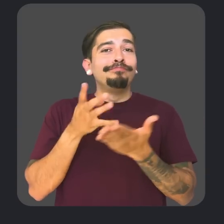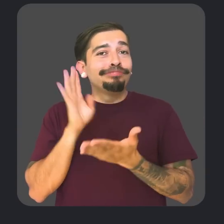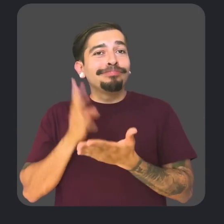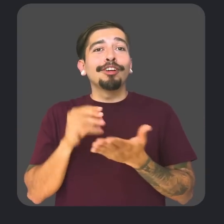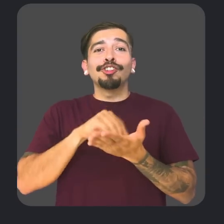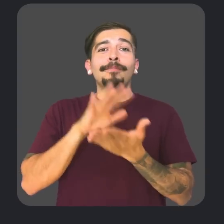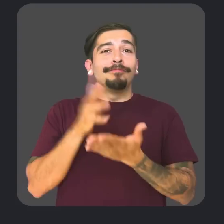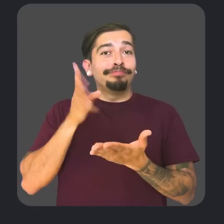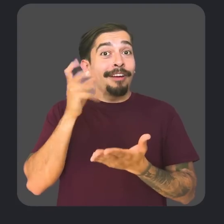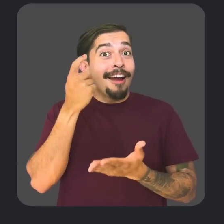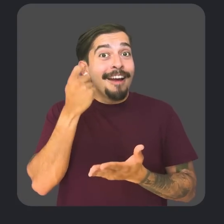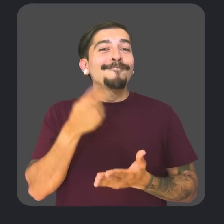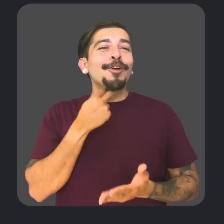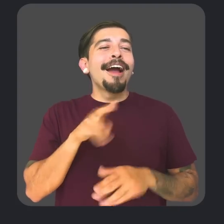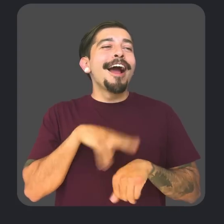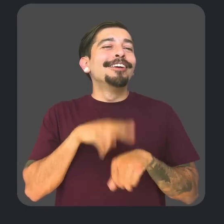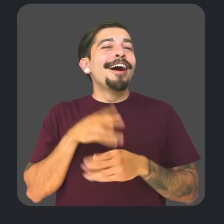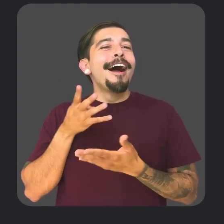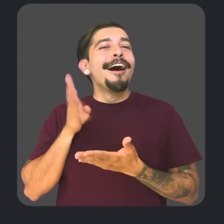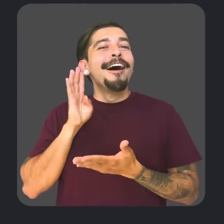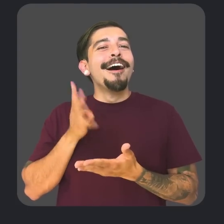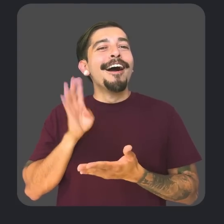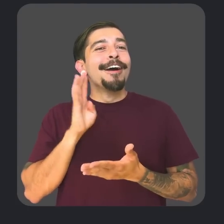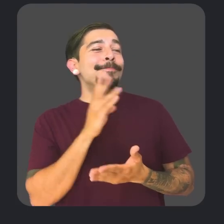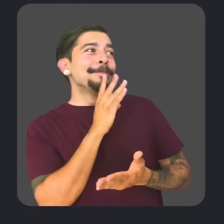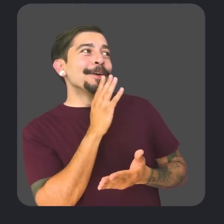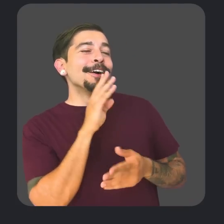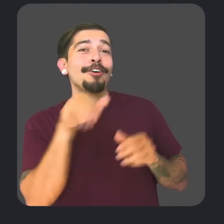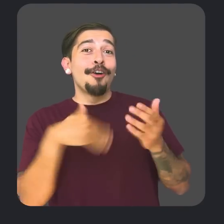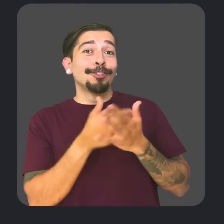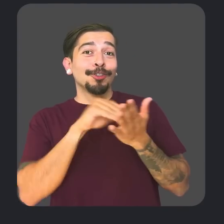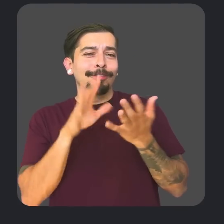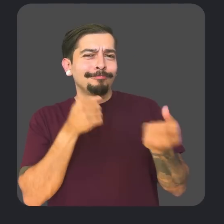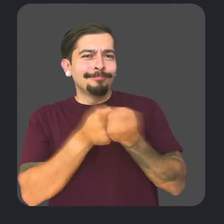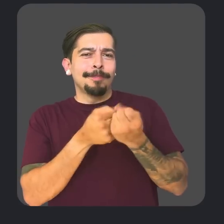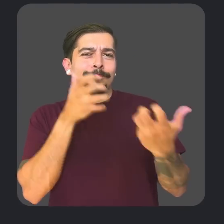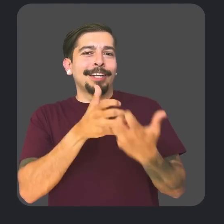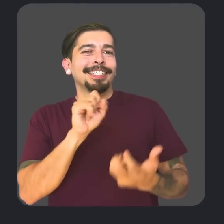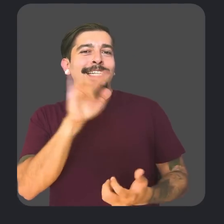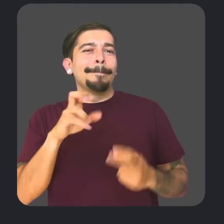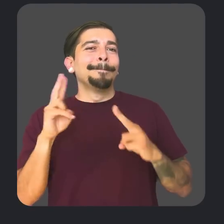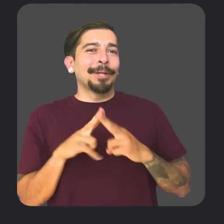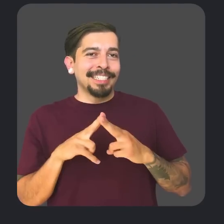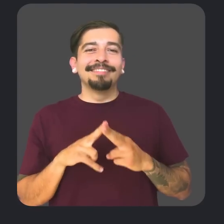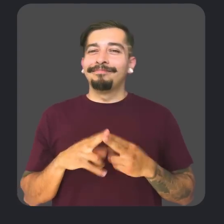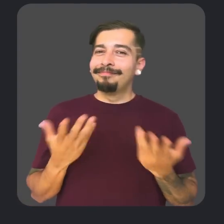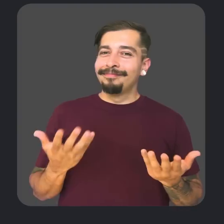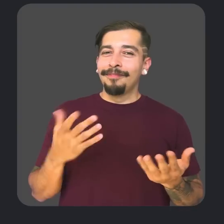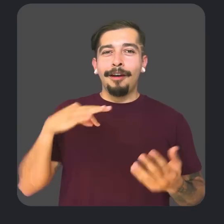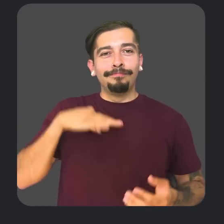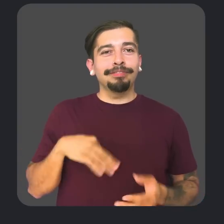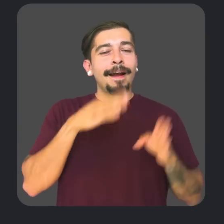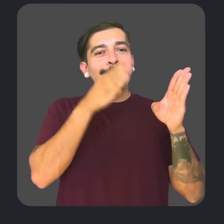documents aloud with natural sounding voices. Help every student learn how they learn best. Read Aloud can be